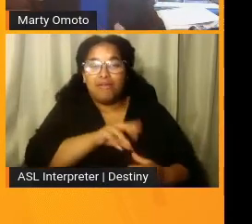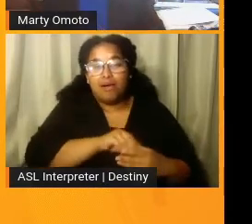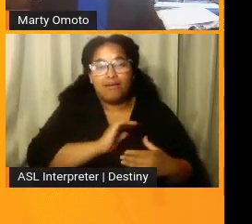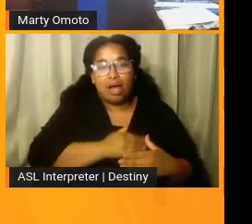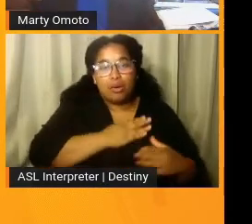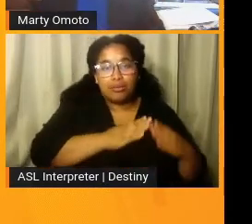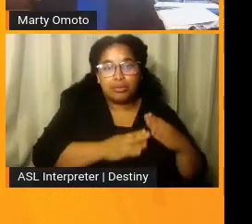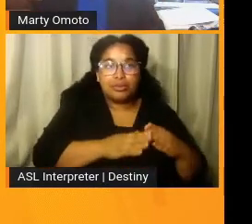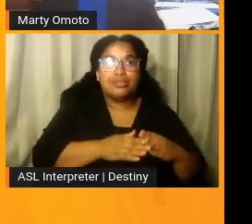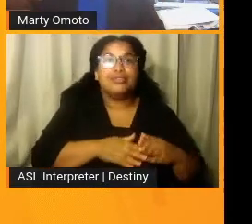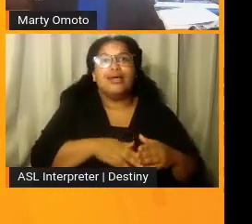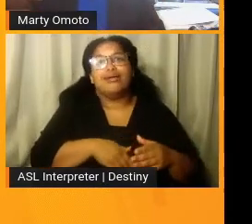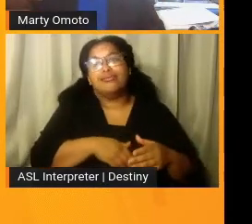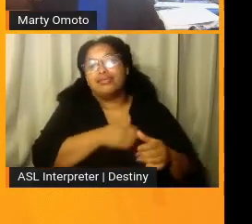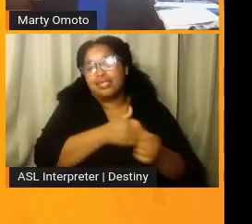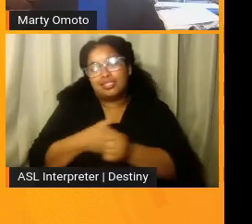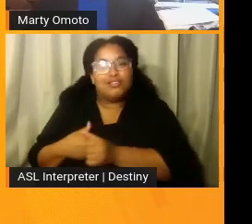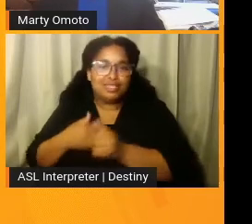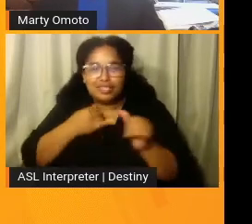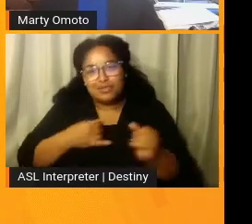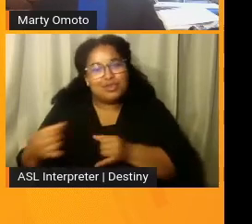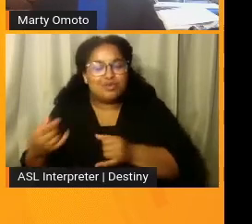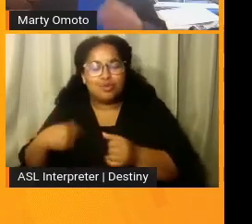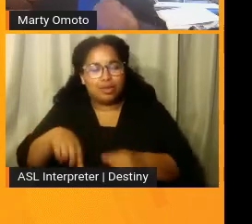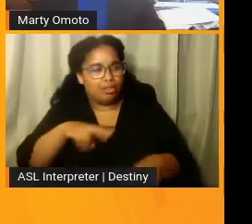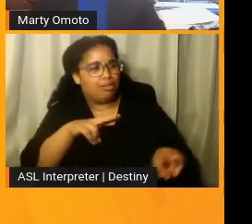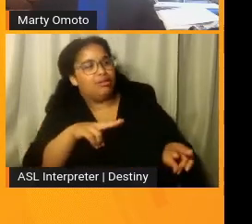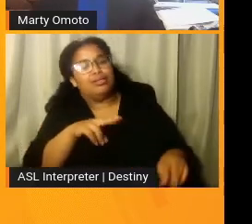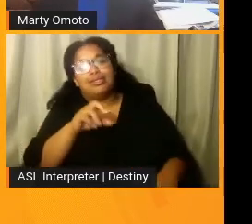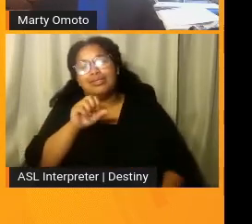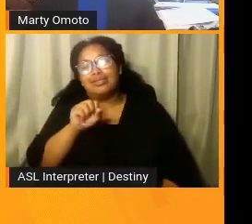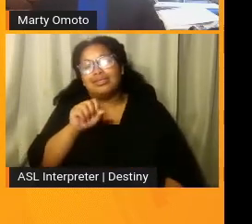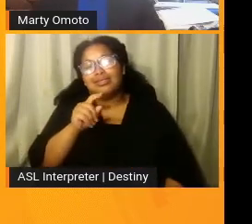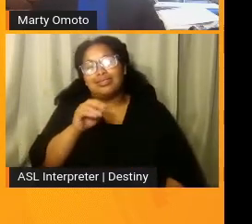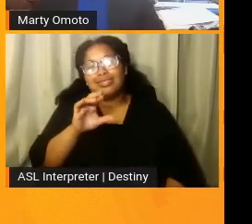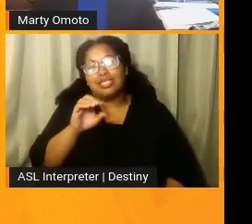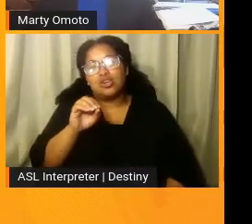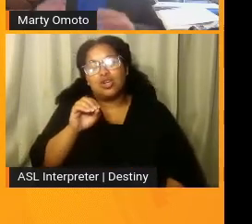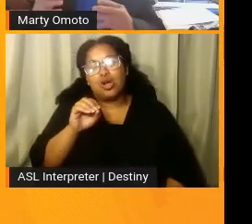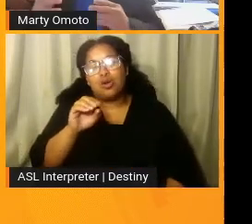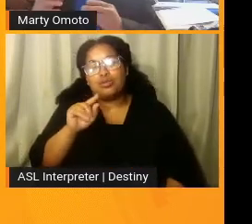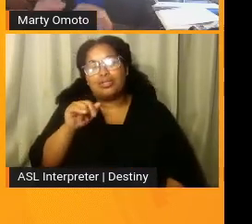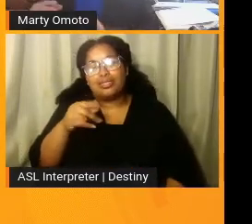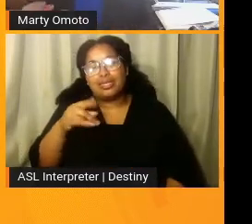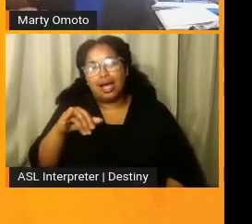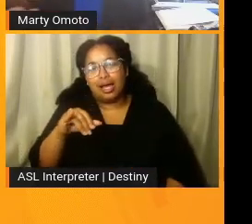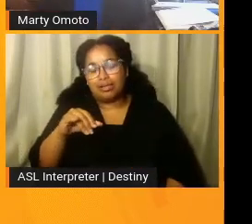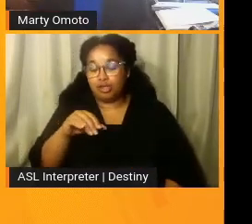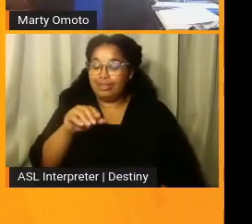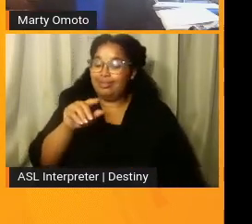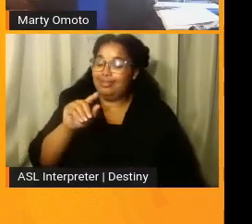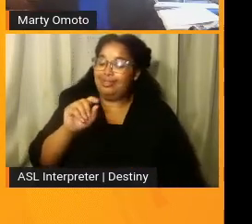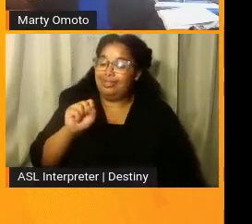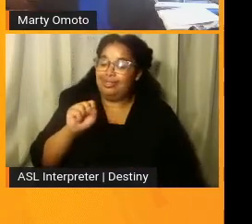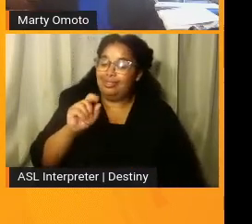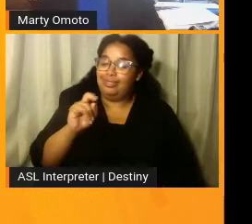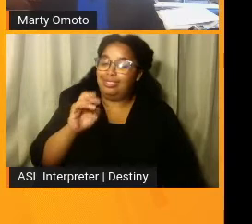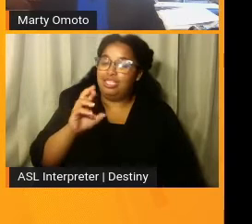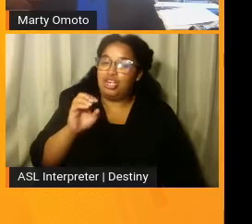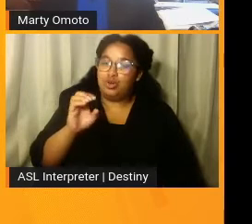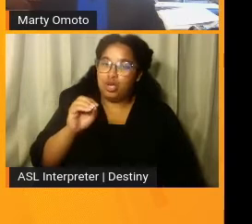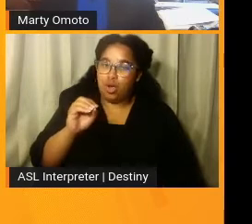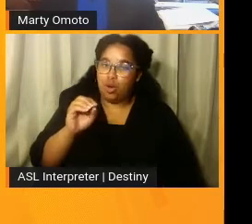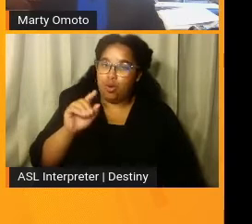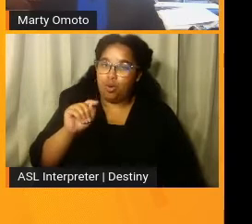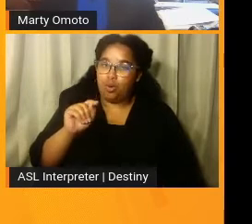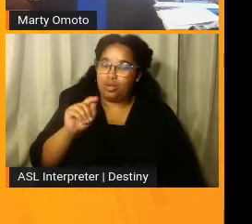other, we stereotype each other. And so that is why telling our story in a person centered way is so critical.